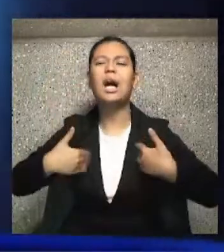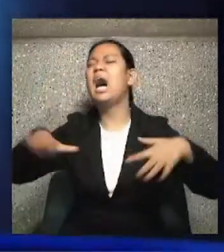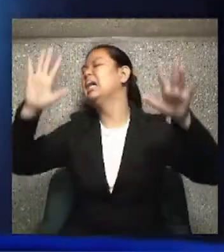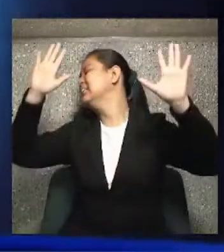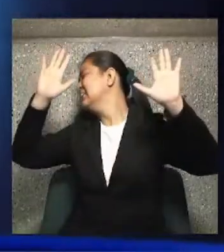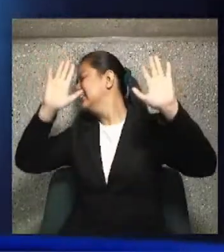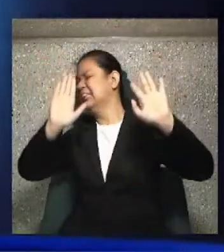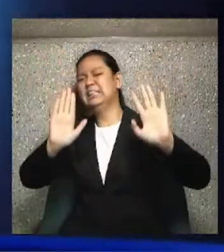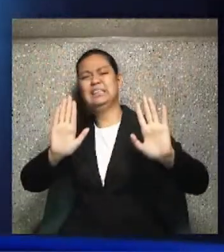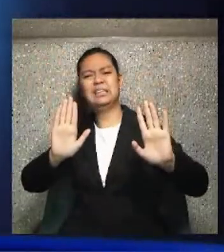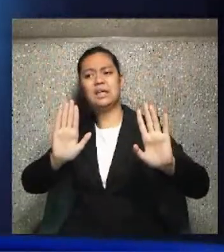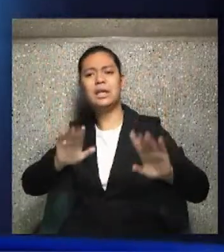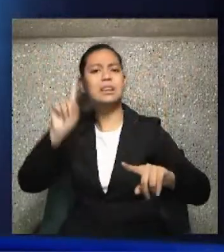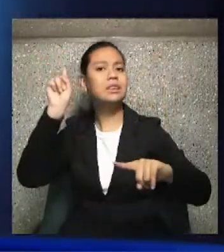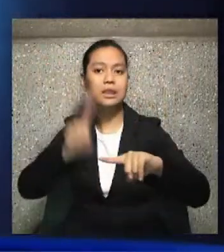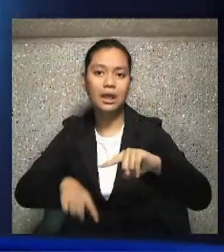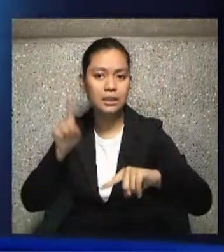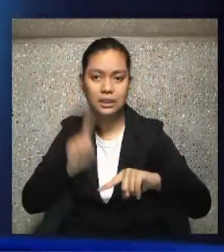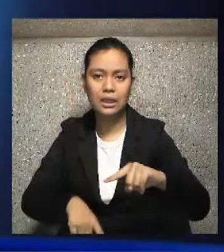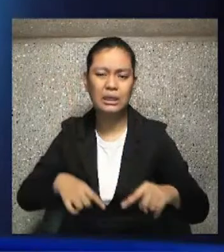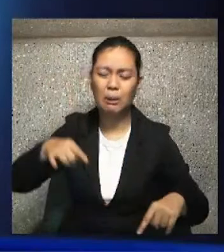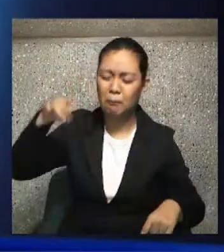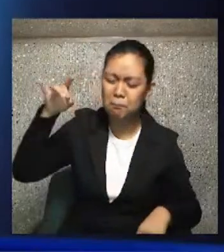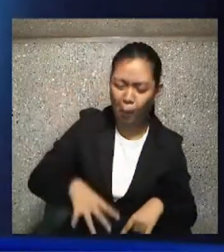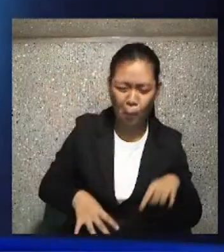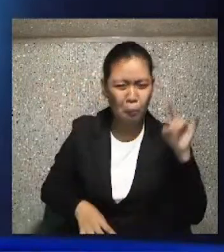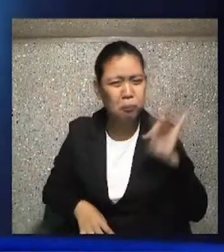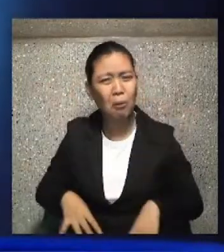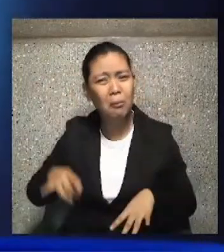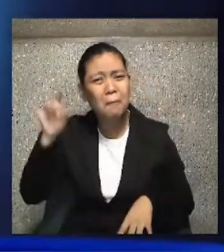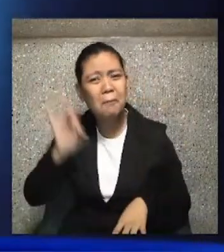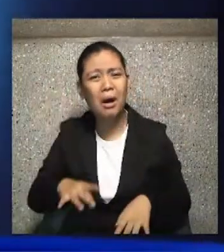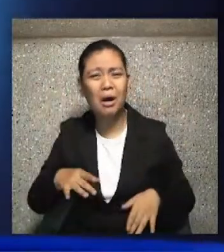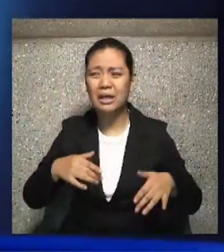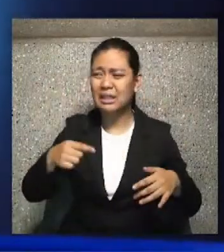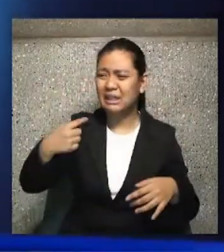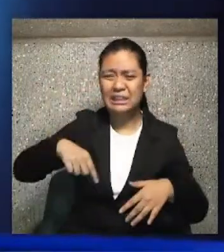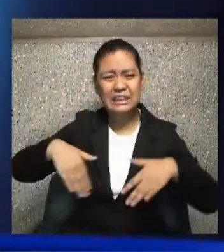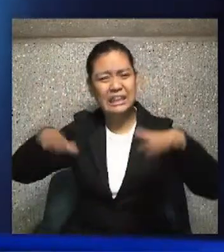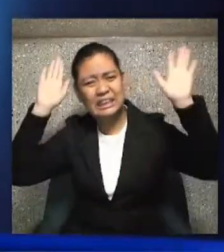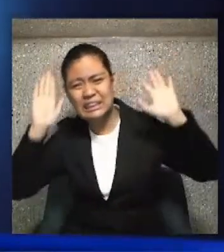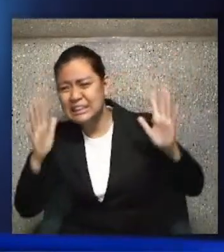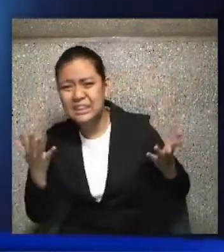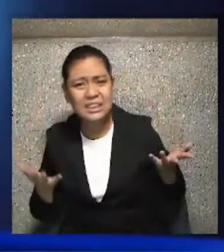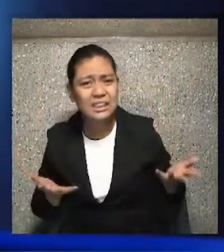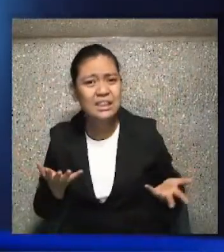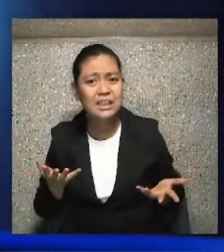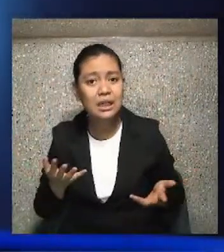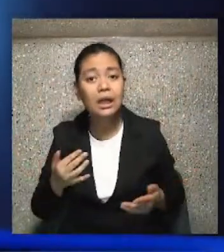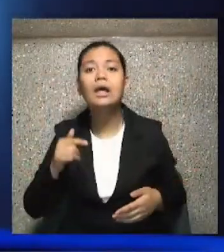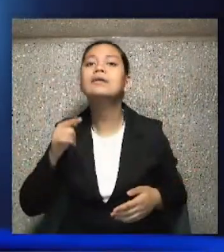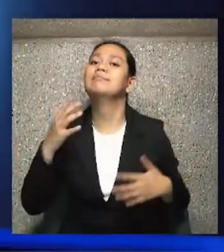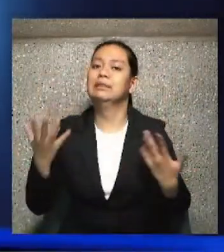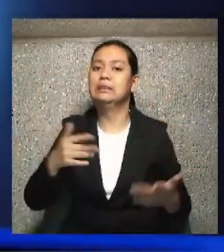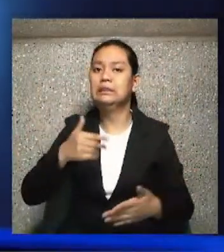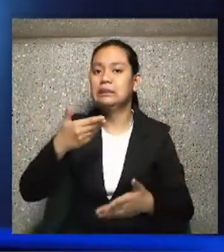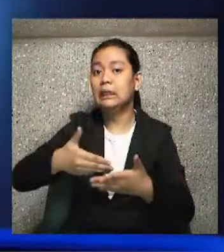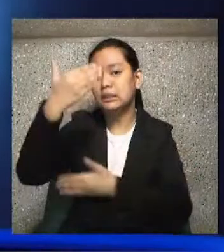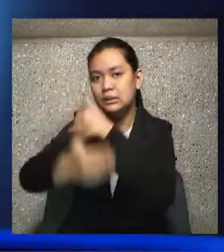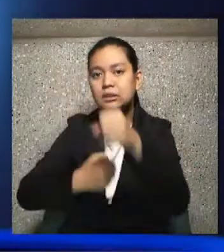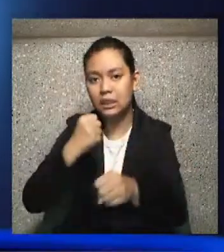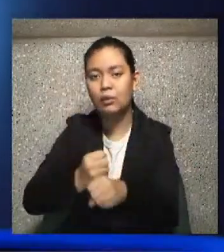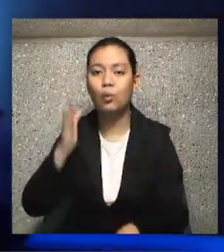didn't do that. And you kind of say at the end of it in preparing for Holy Week, well, maybe next year I'll do better.